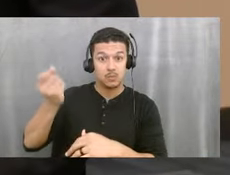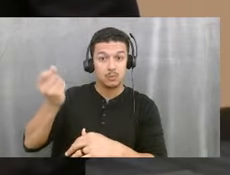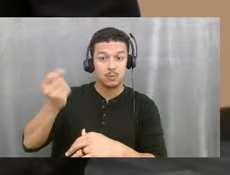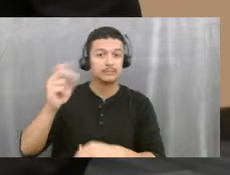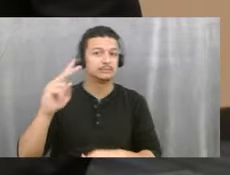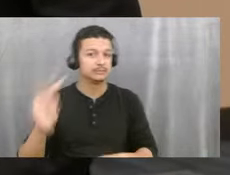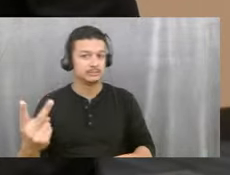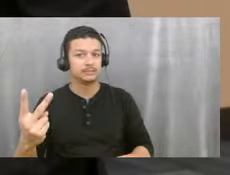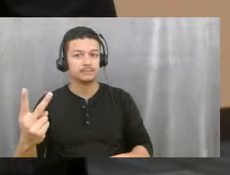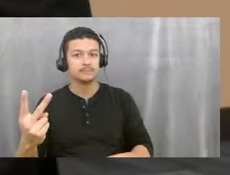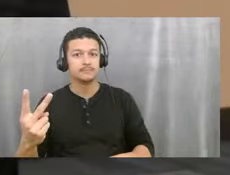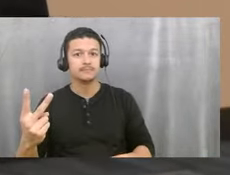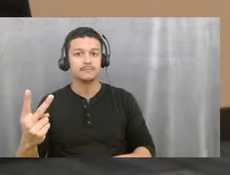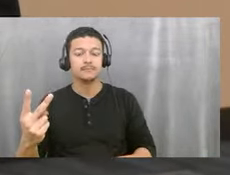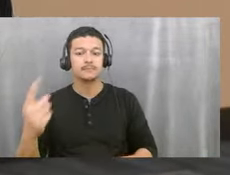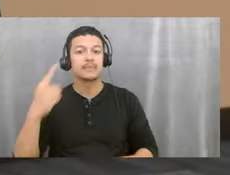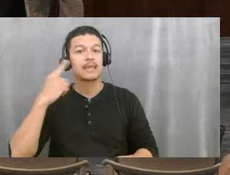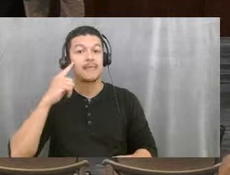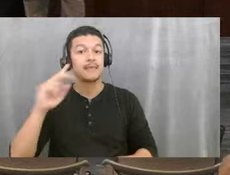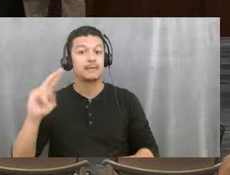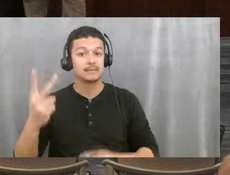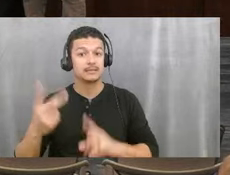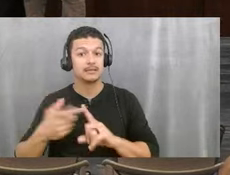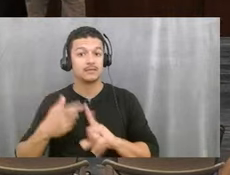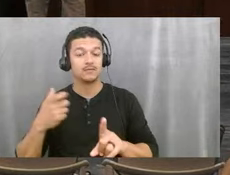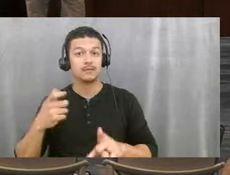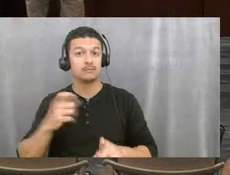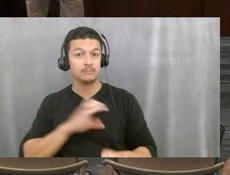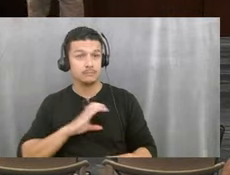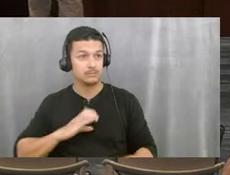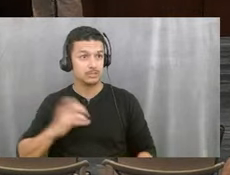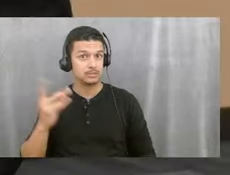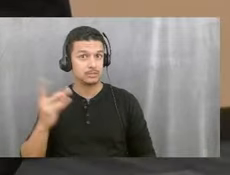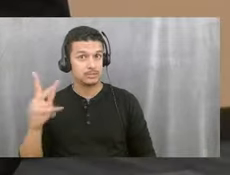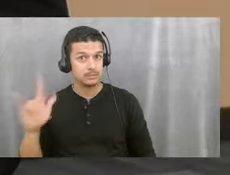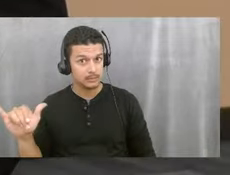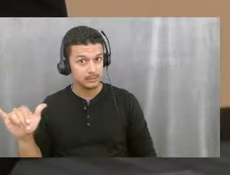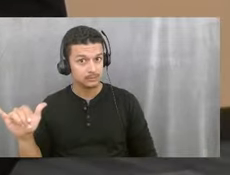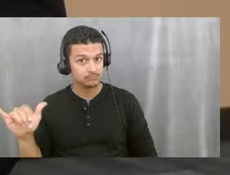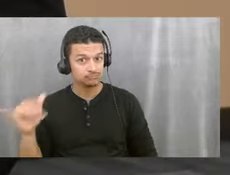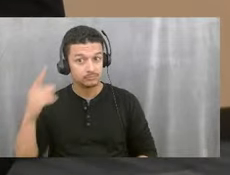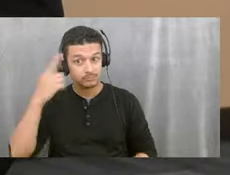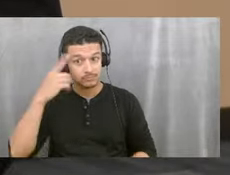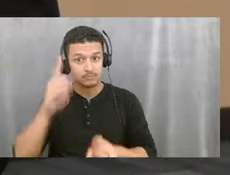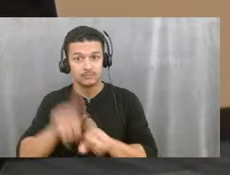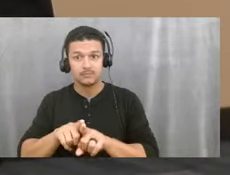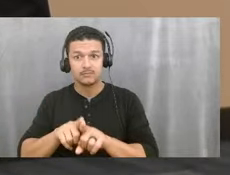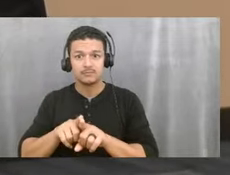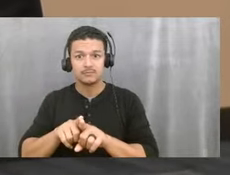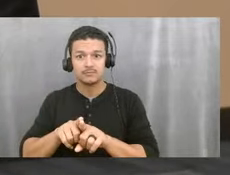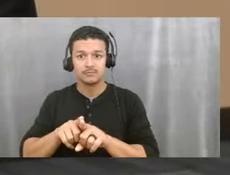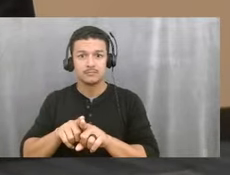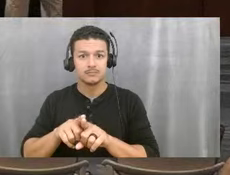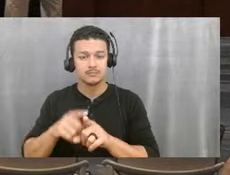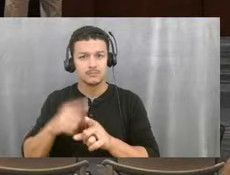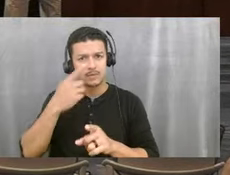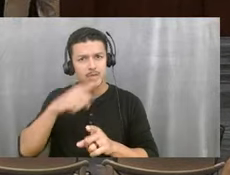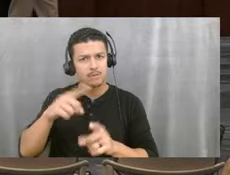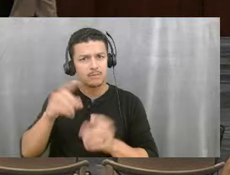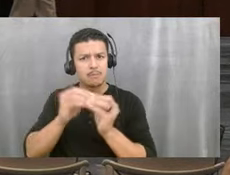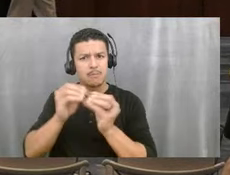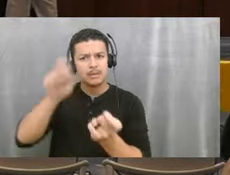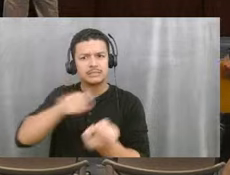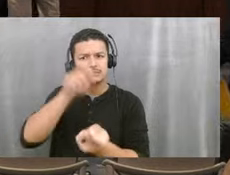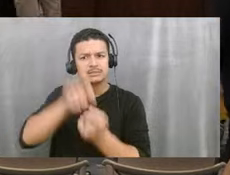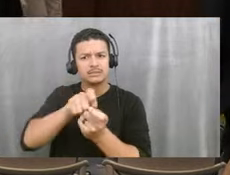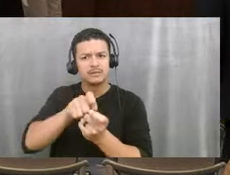second. I think the second came from Commissioner Kelly. All those in favor of tabling this item, and can we be more specific on that, I assume, to the